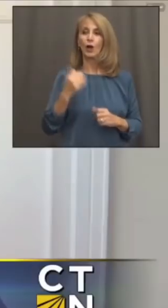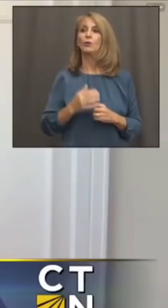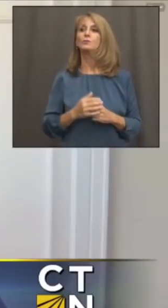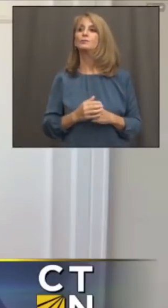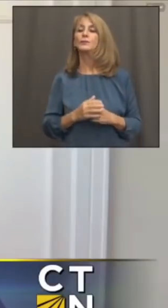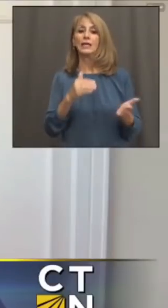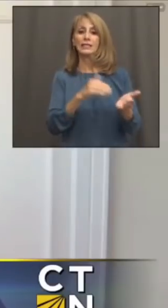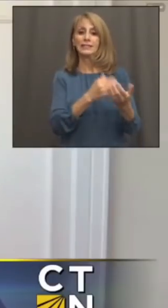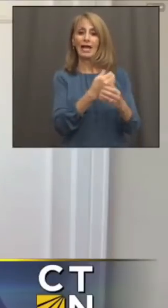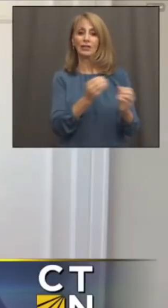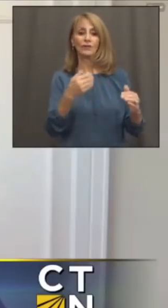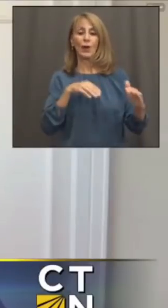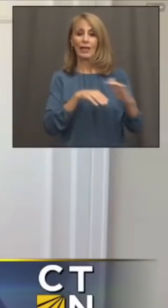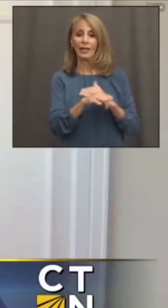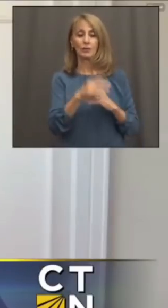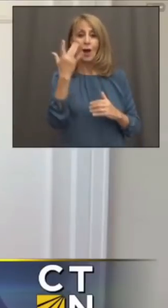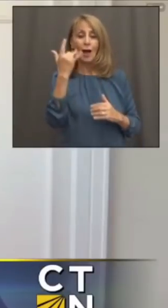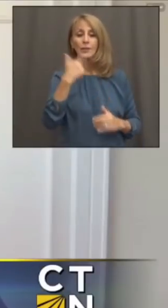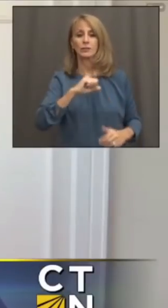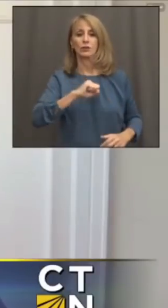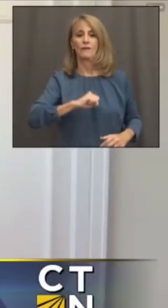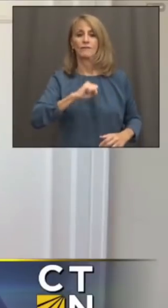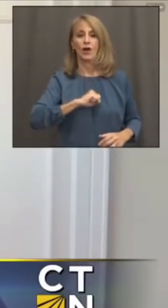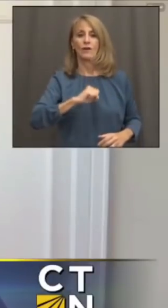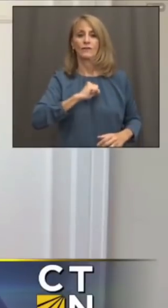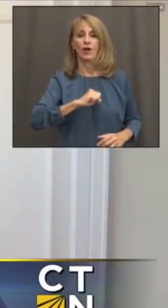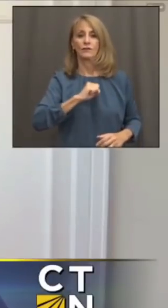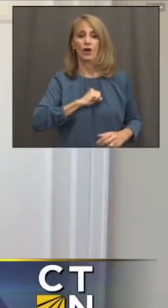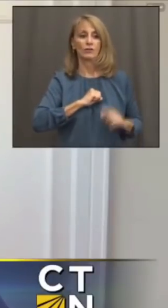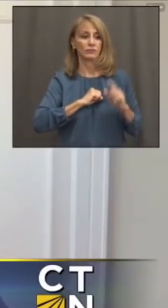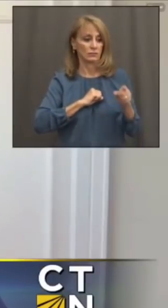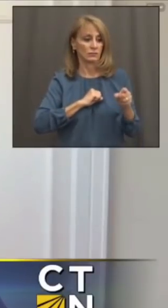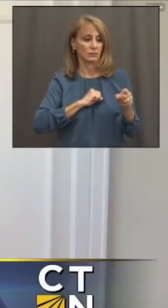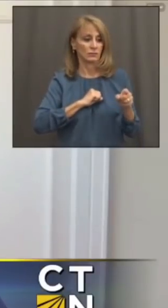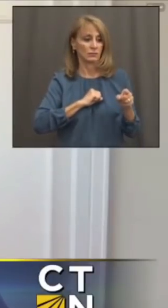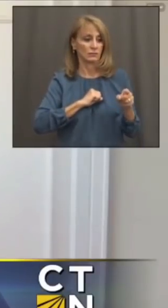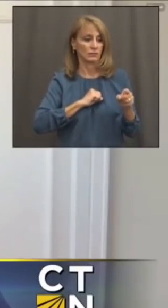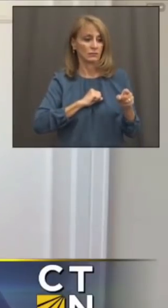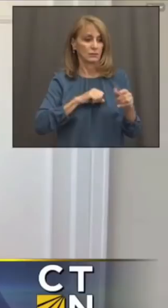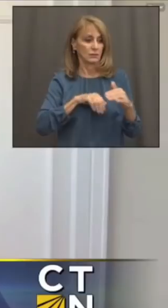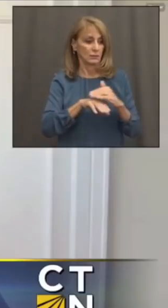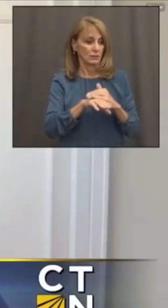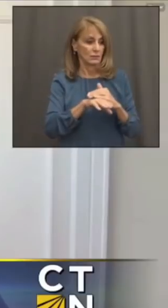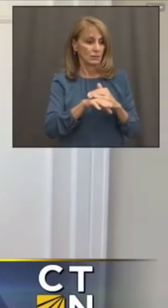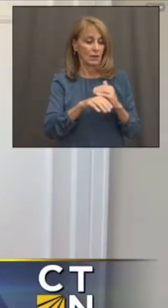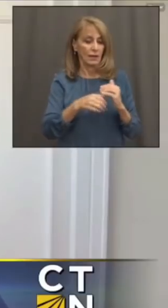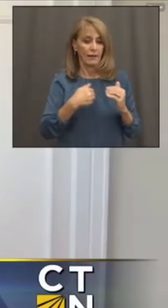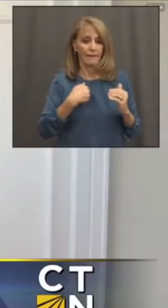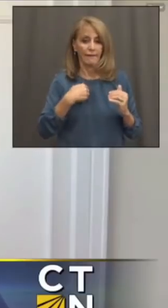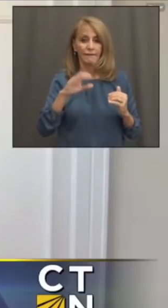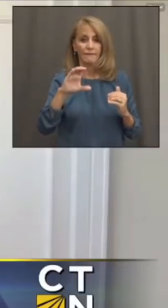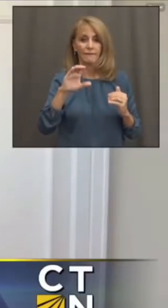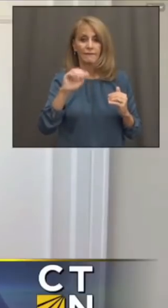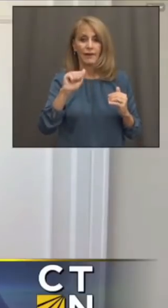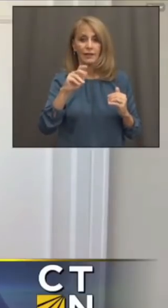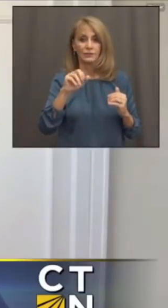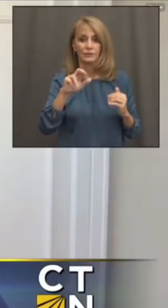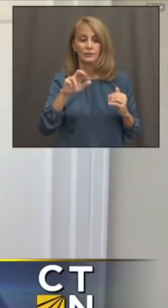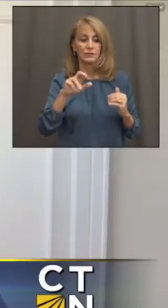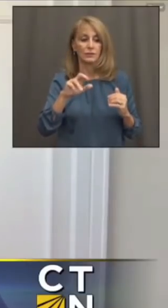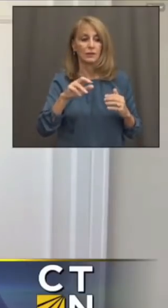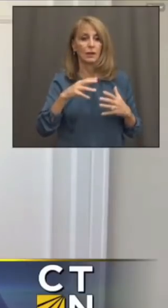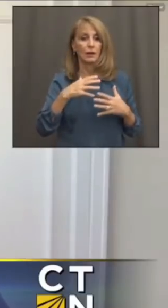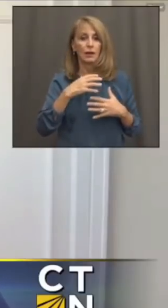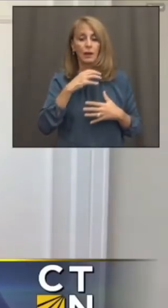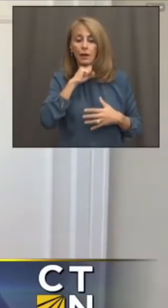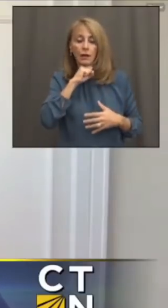doctor's office with a nagging cough and walked out with a stage four cancer diagnosis. The Affordable Care Act saved my